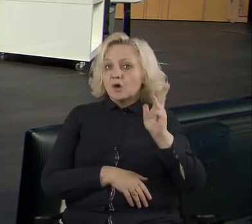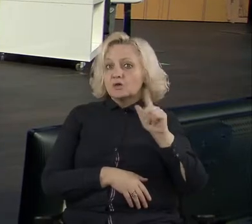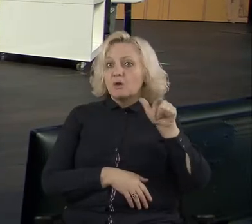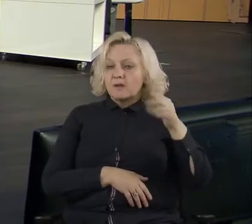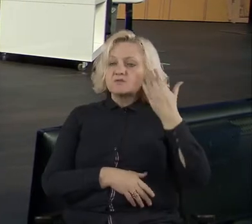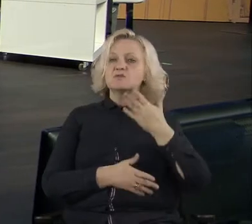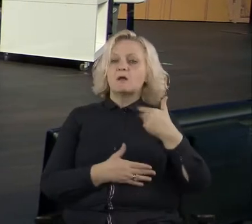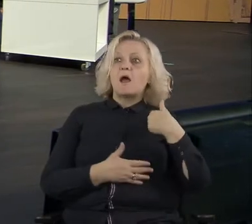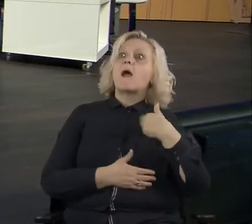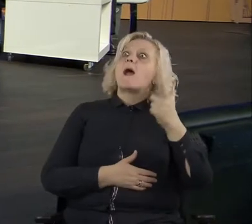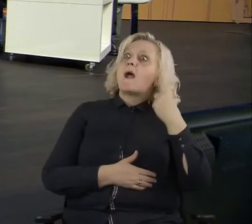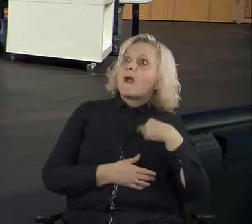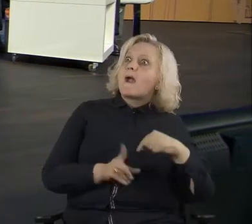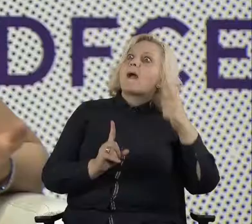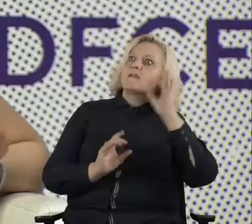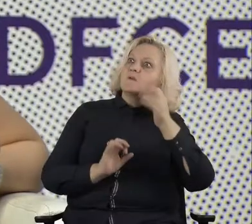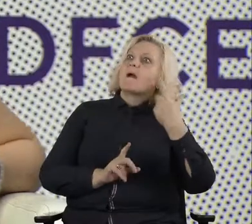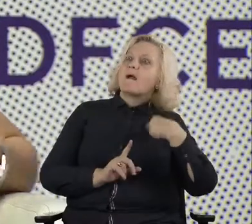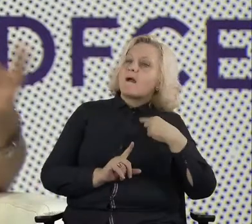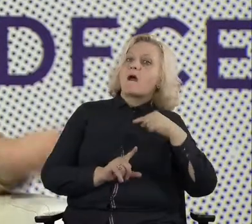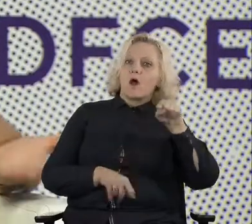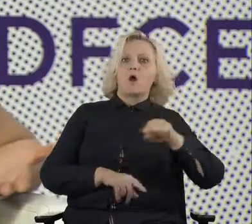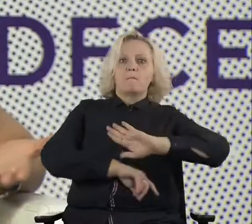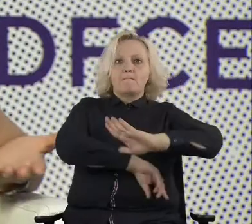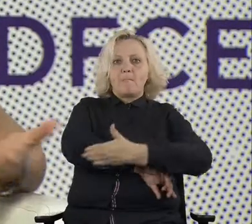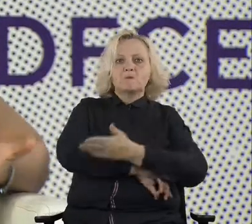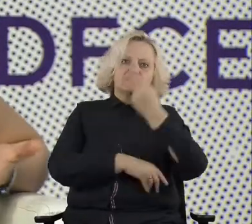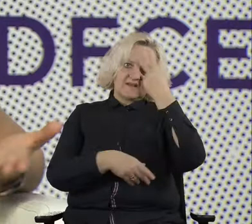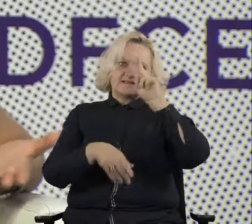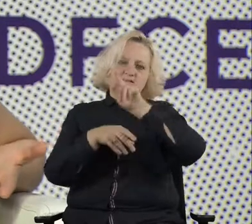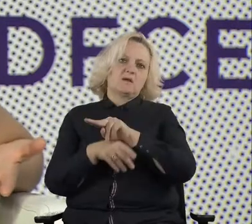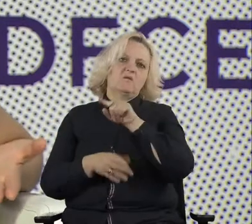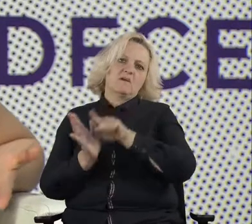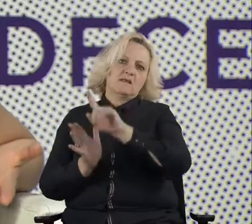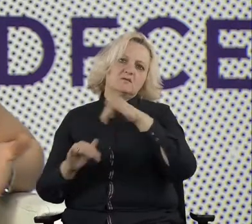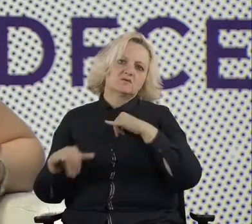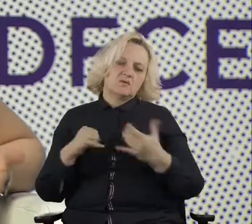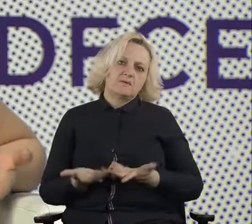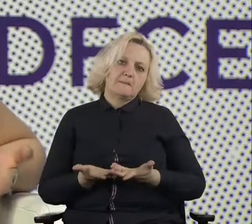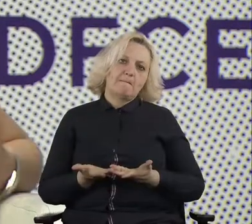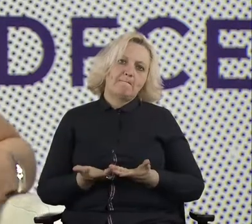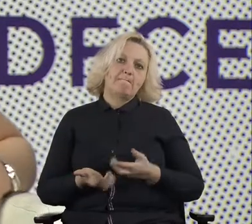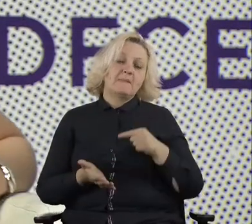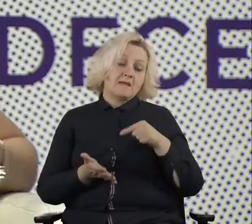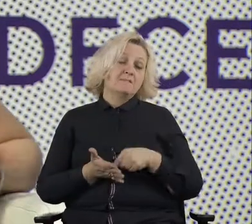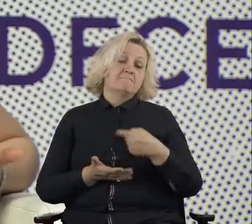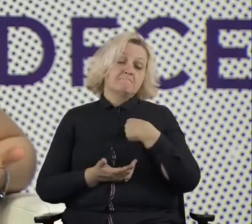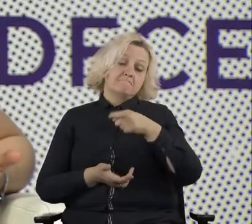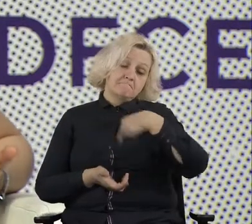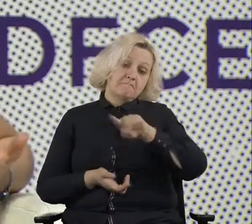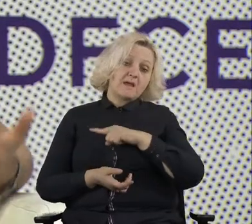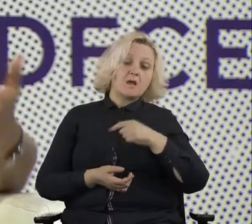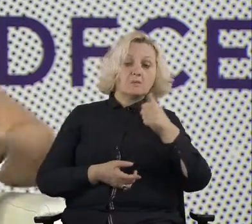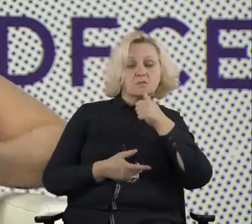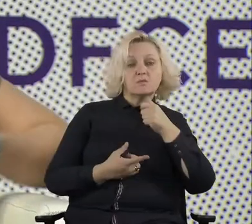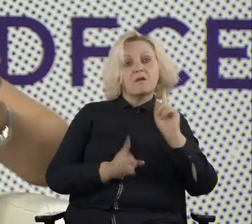example, how we are trying to address it, we are targeting, uh, business in one day, one way to work with information. And for example, parents,